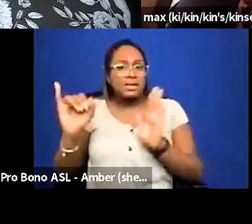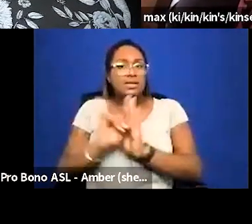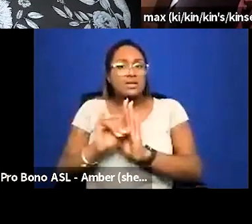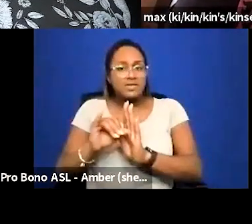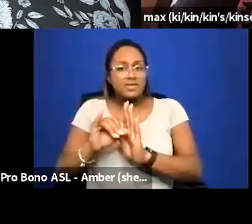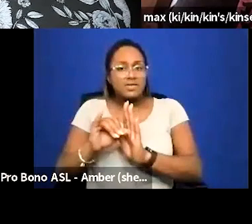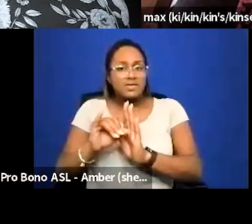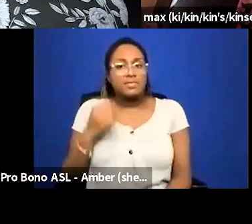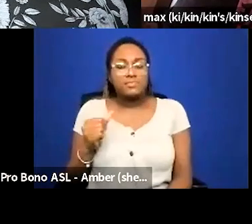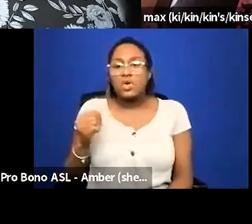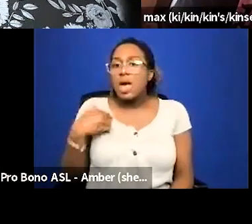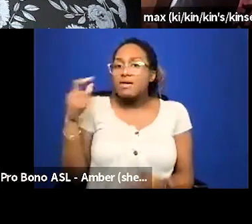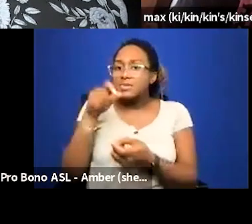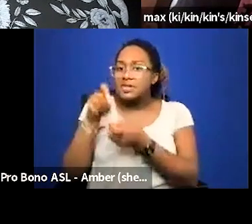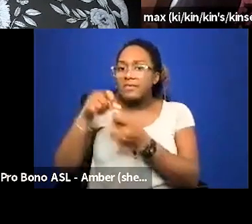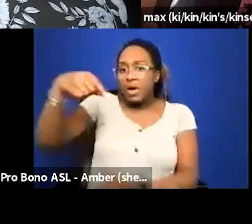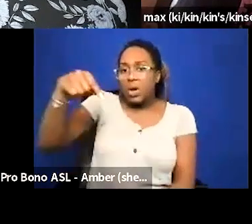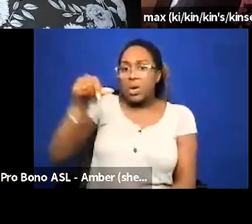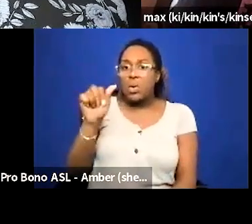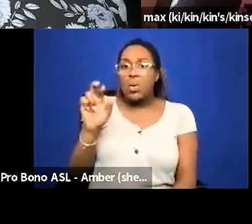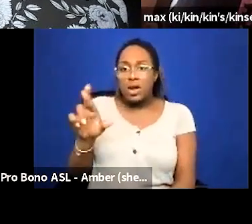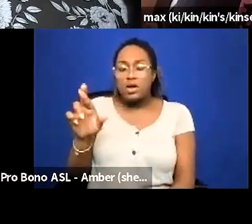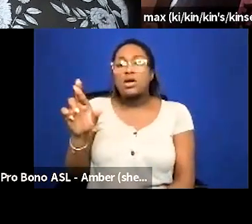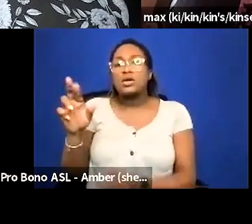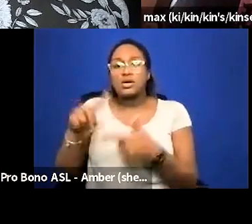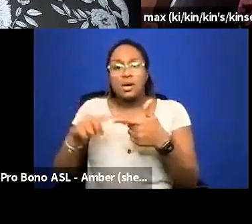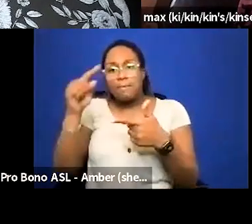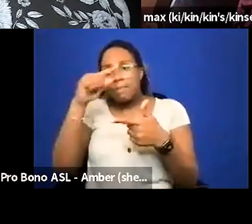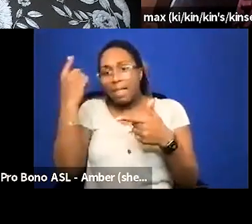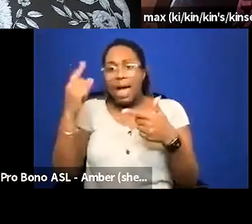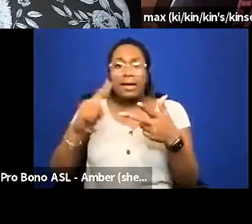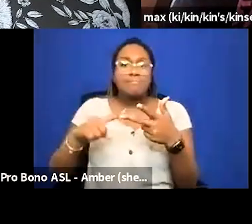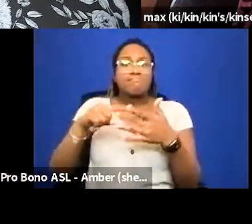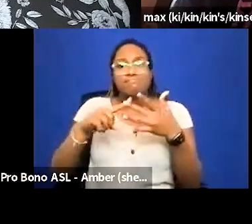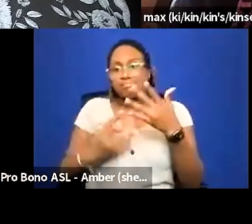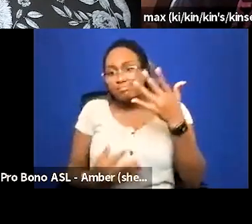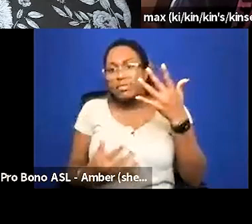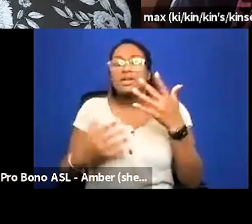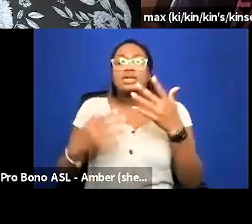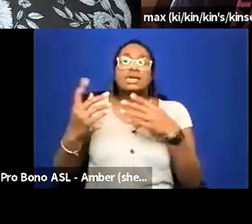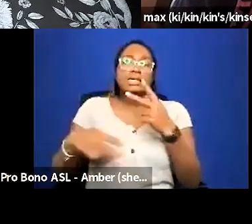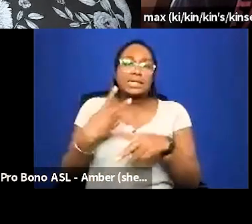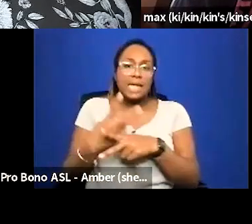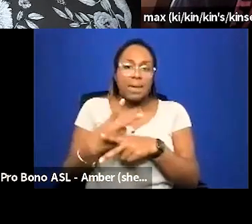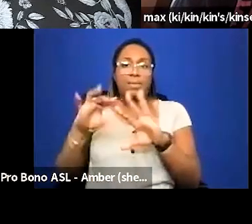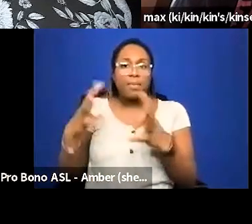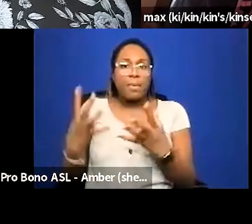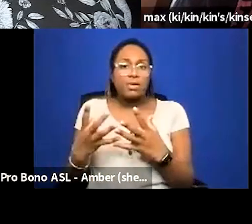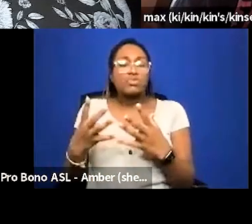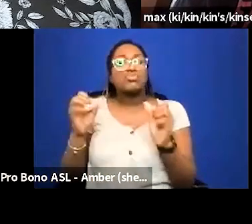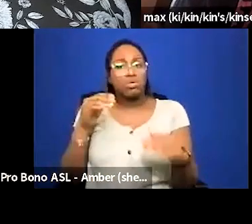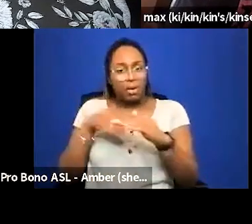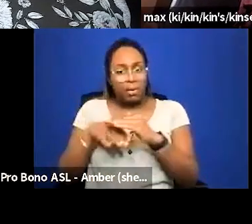we have specific queer spaces we have black spaces we have all different types of spaces where you can come and find um